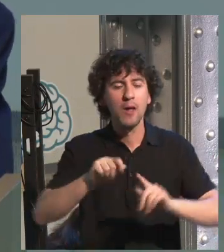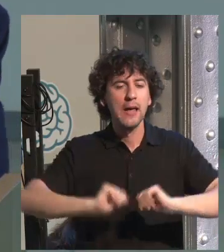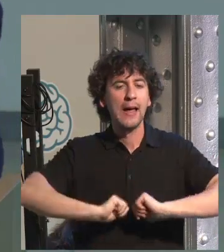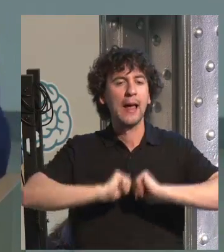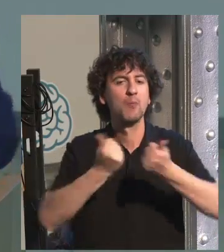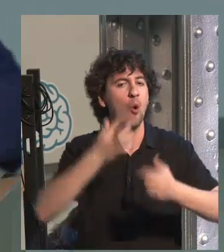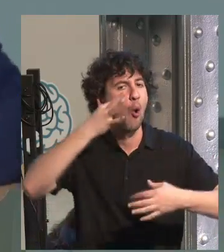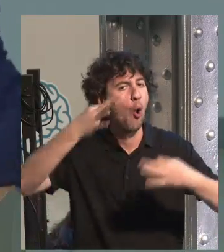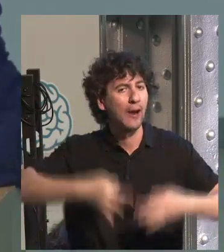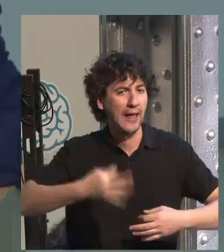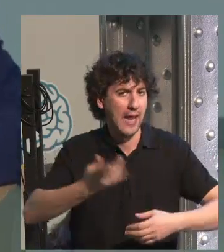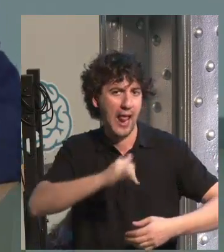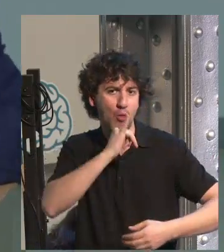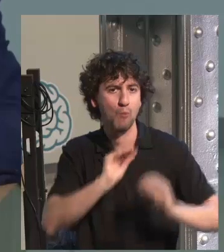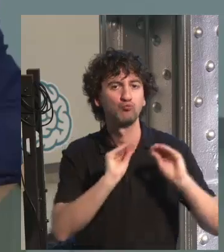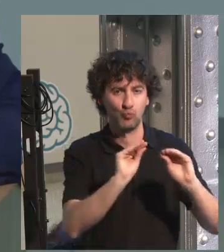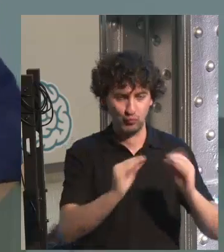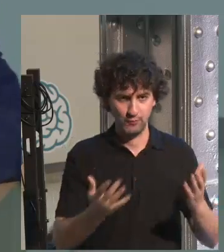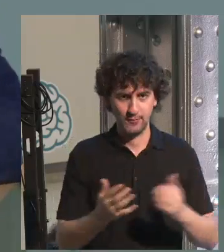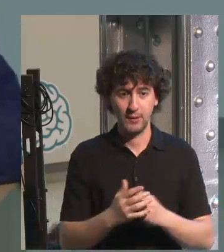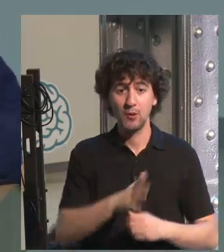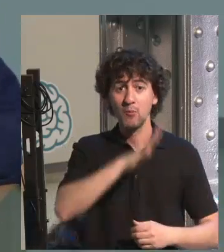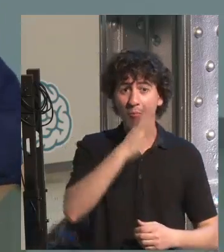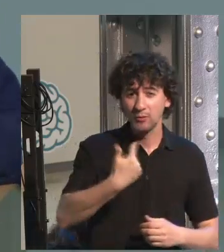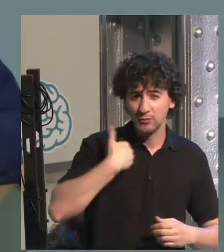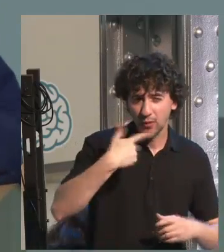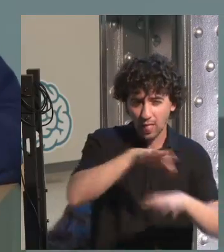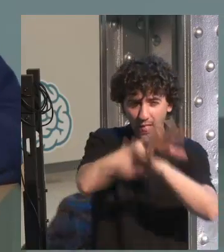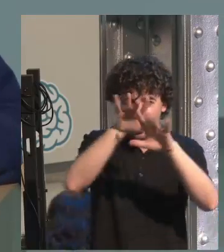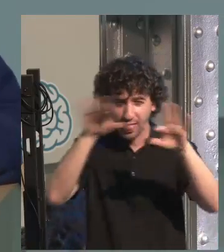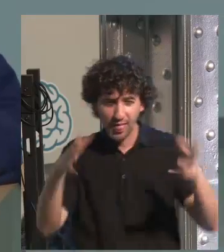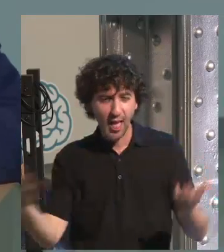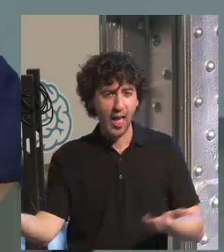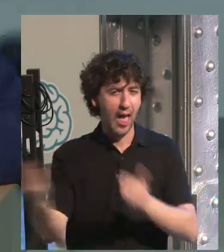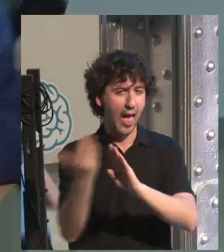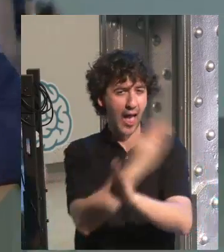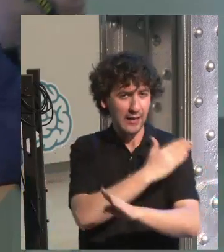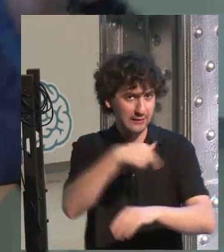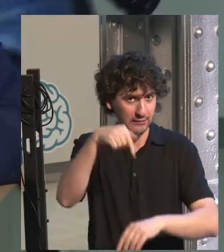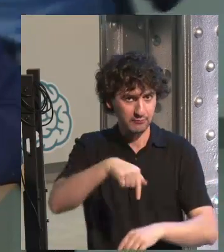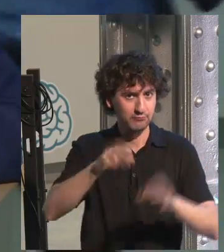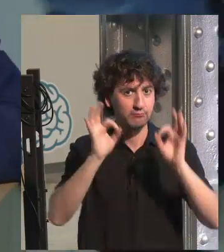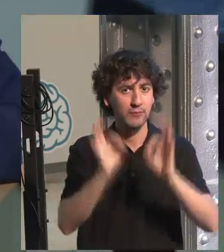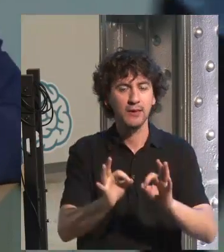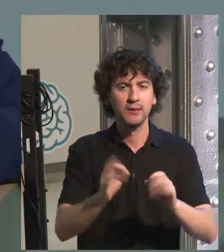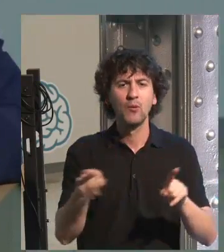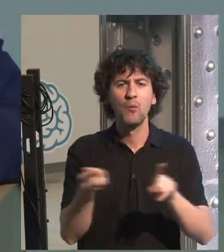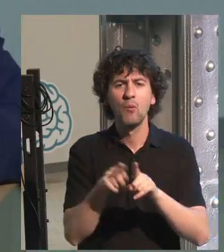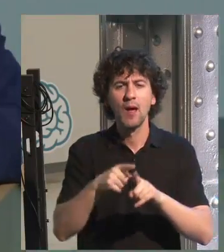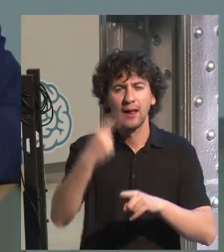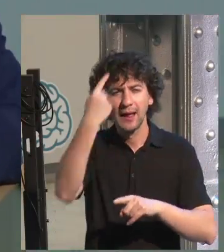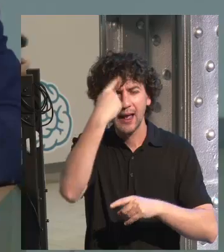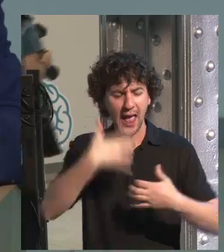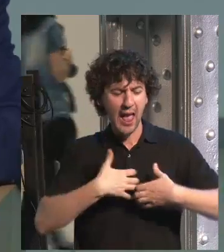wanted to speak English and they said, no. They are all recorded in the mother tongue of the